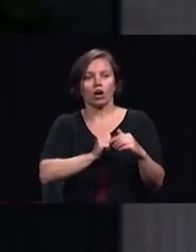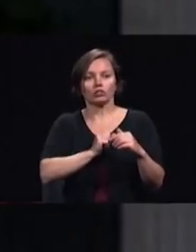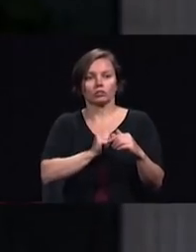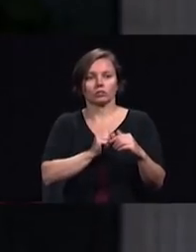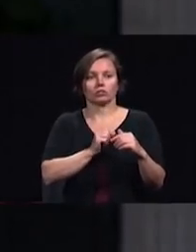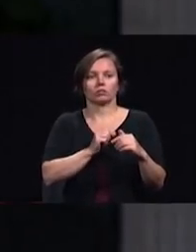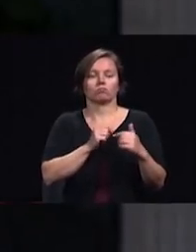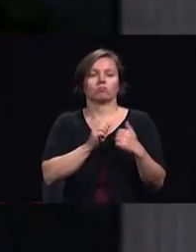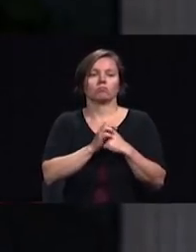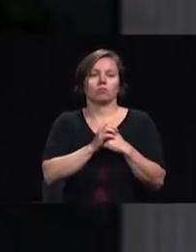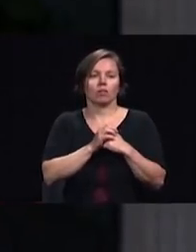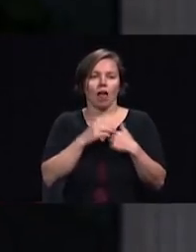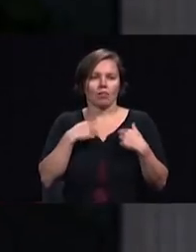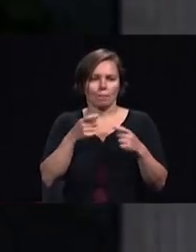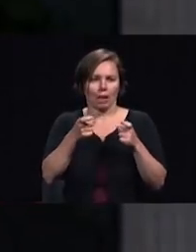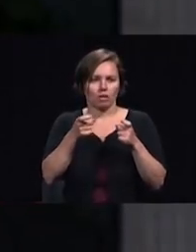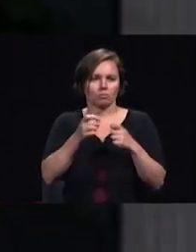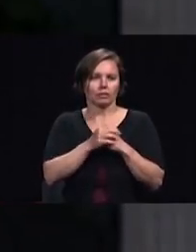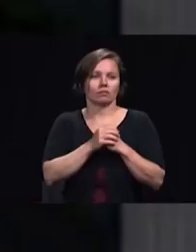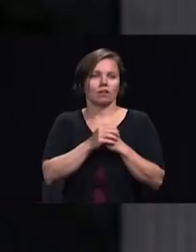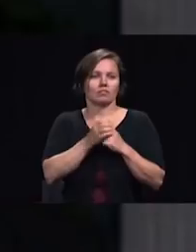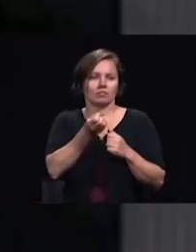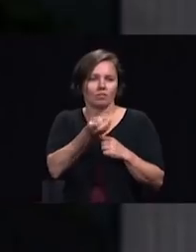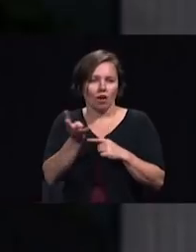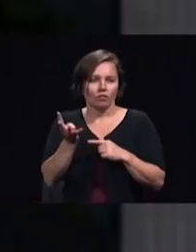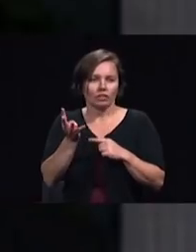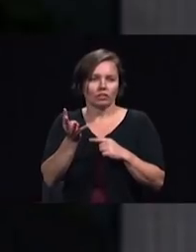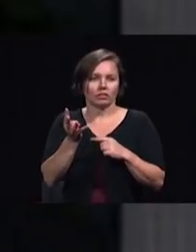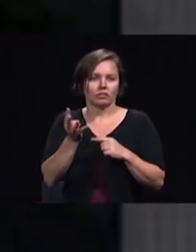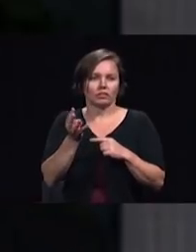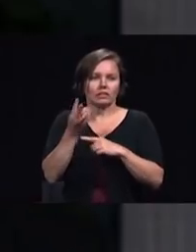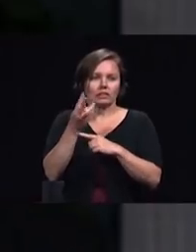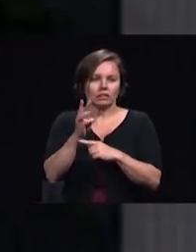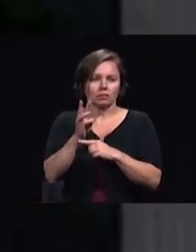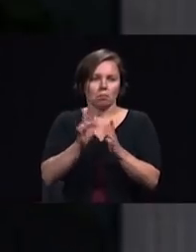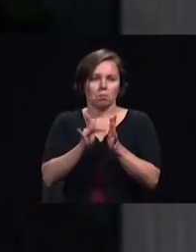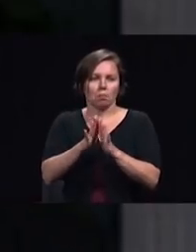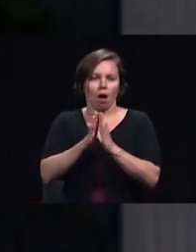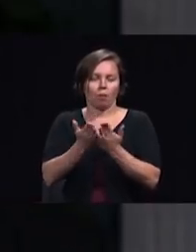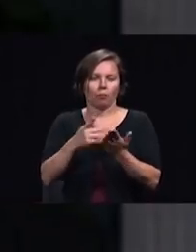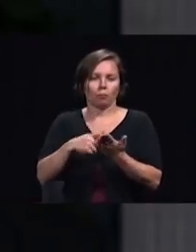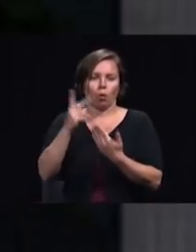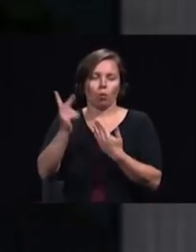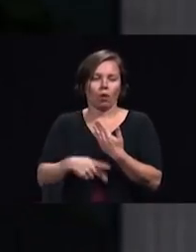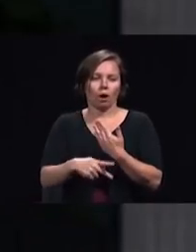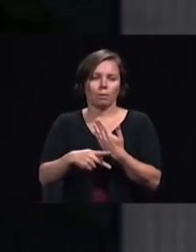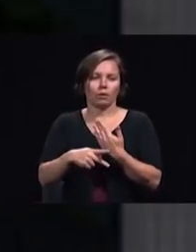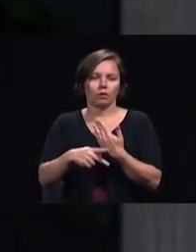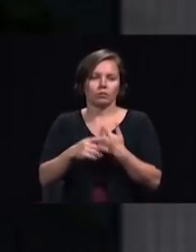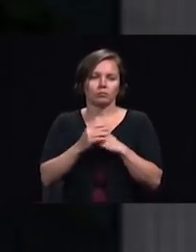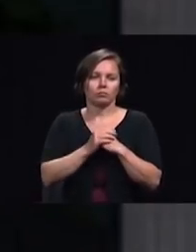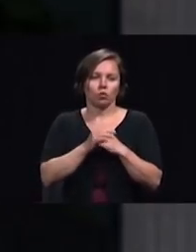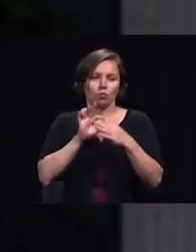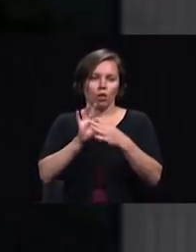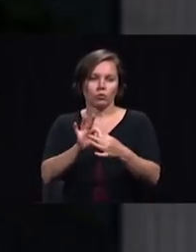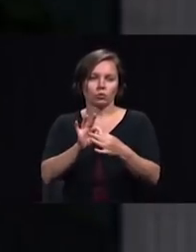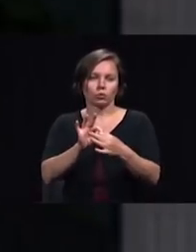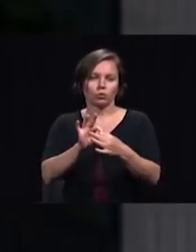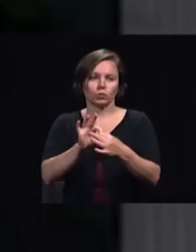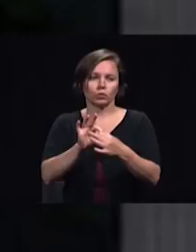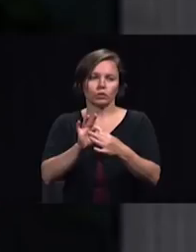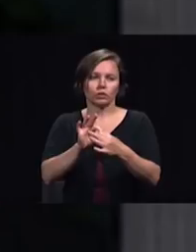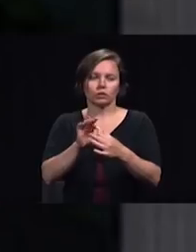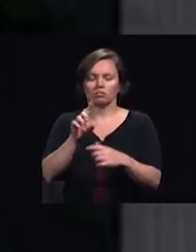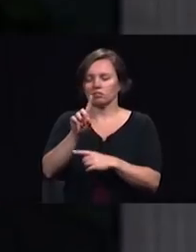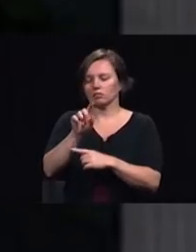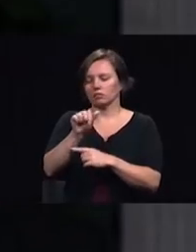conducted several biblical 16 biblical programs which included unsealing Daniel's mysteries great doctrines of the